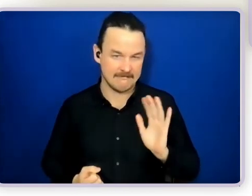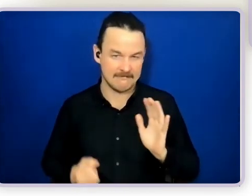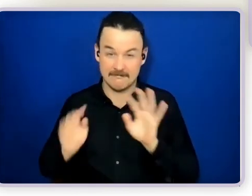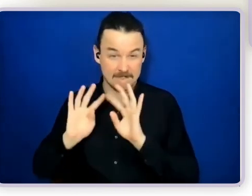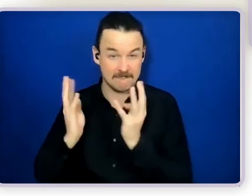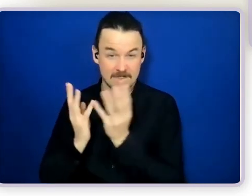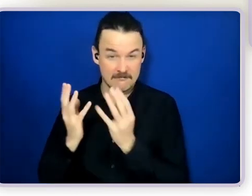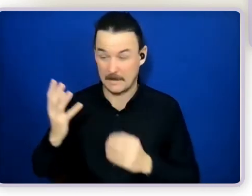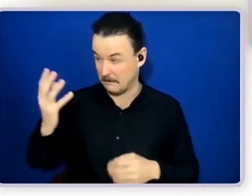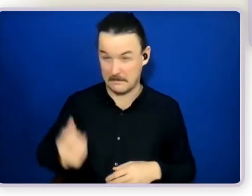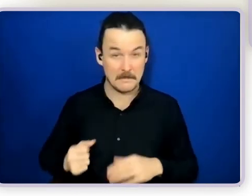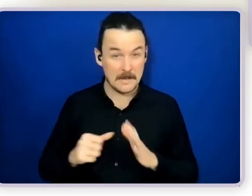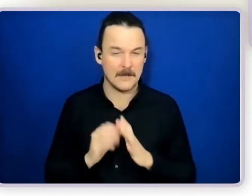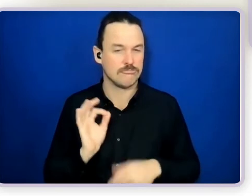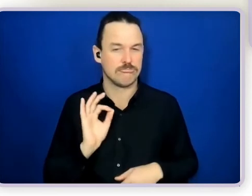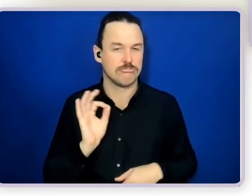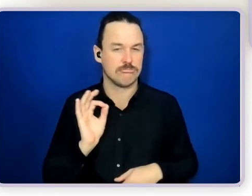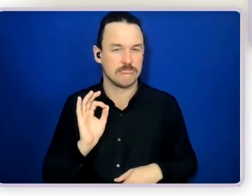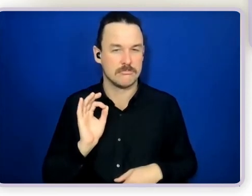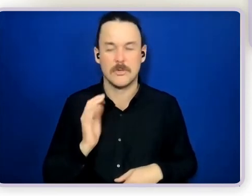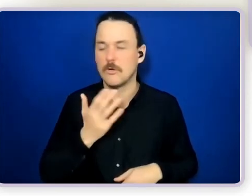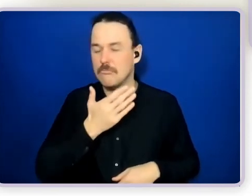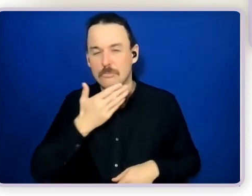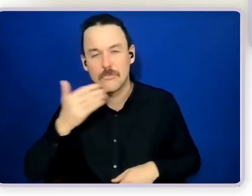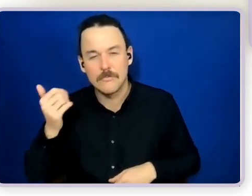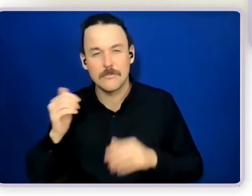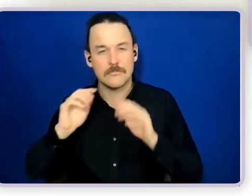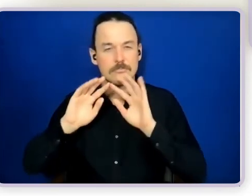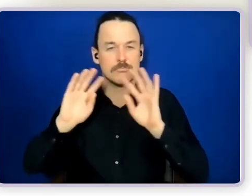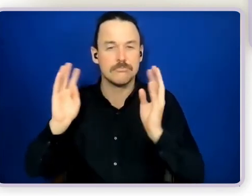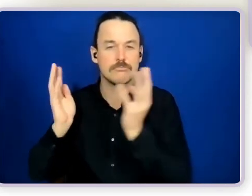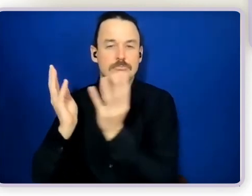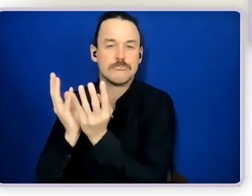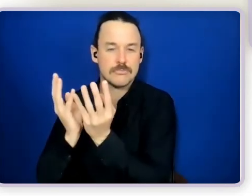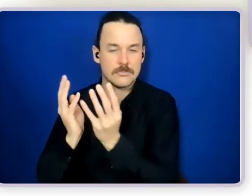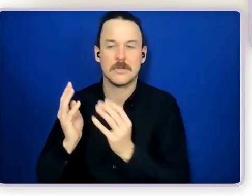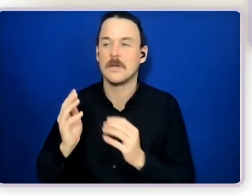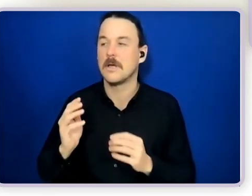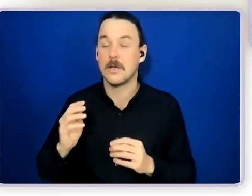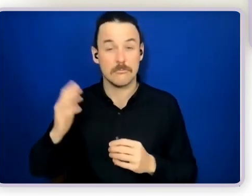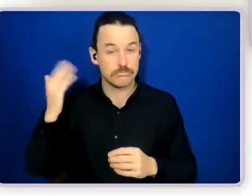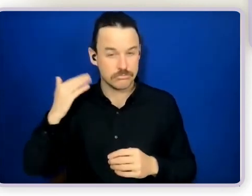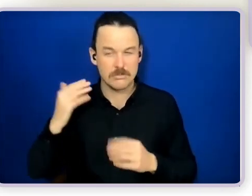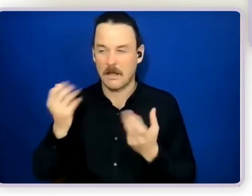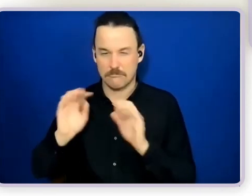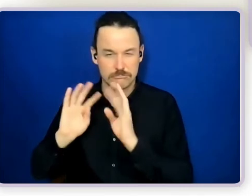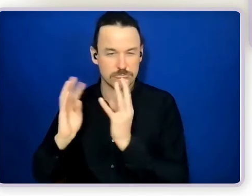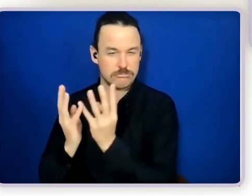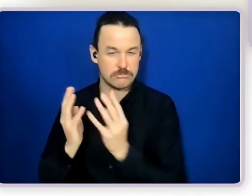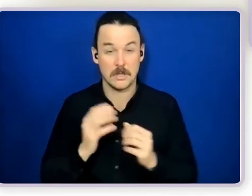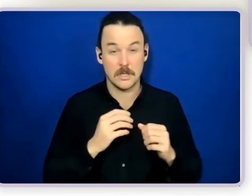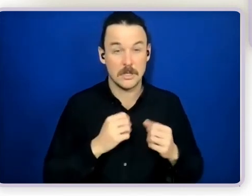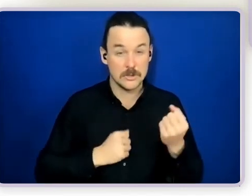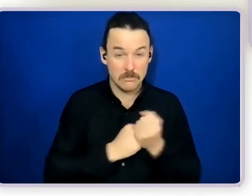circle of support set up and a support coordinator came in with all the best intentions but came in and pretty much railroaded it